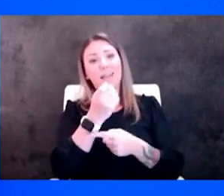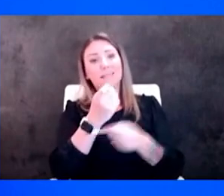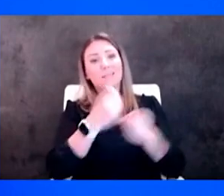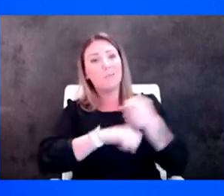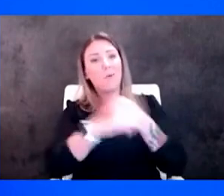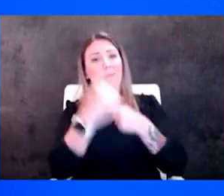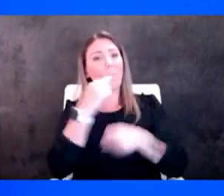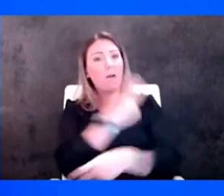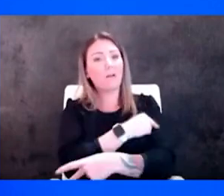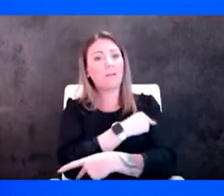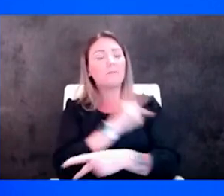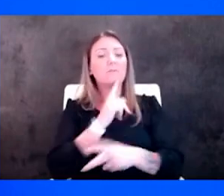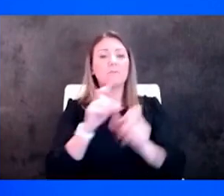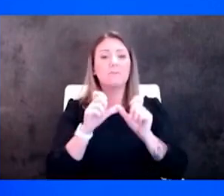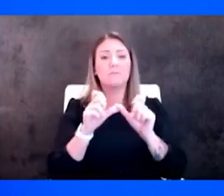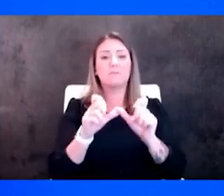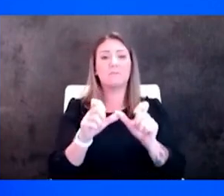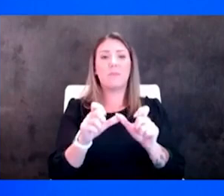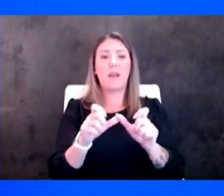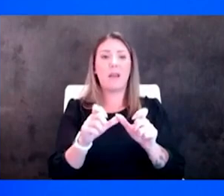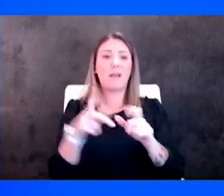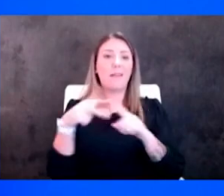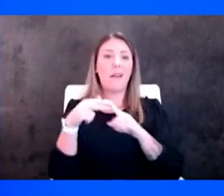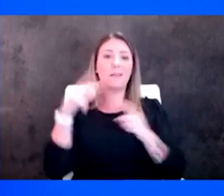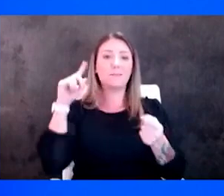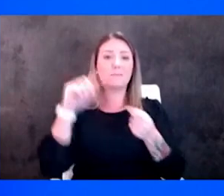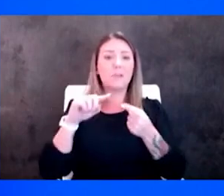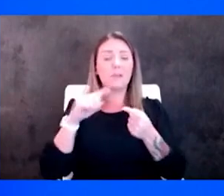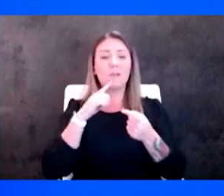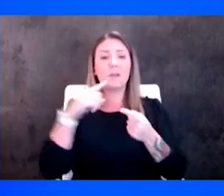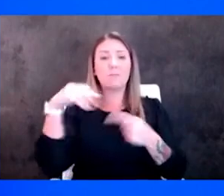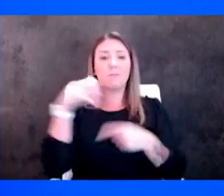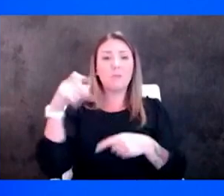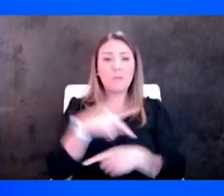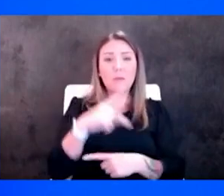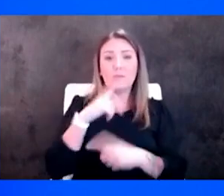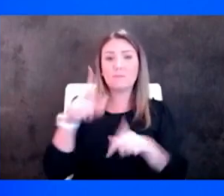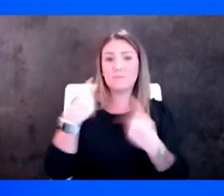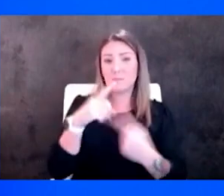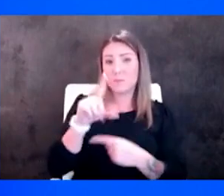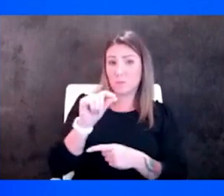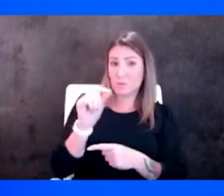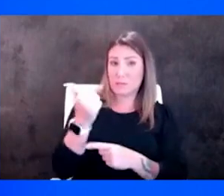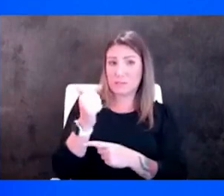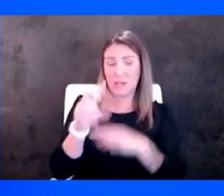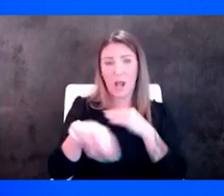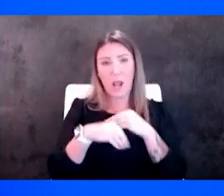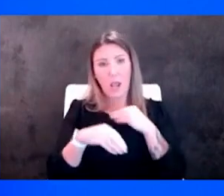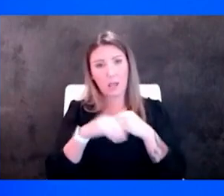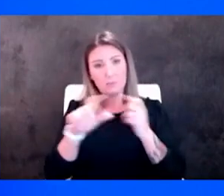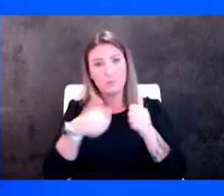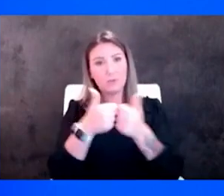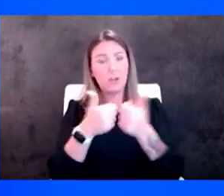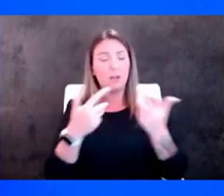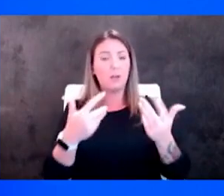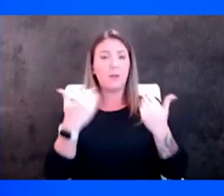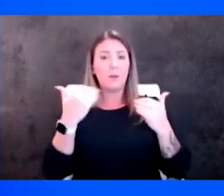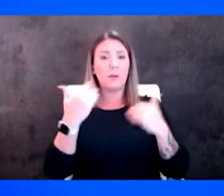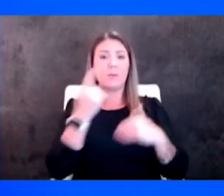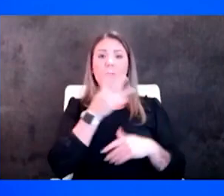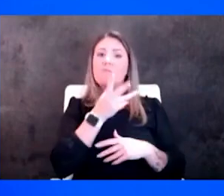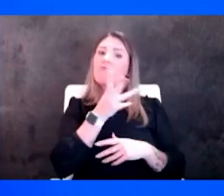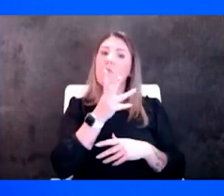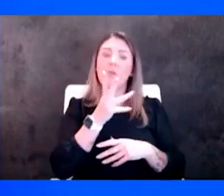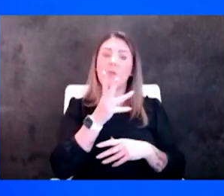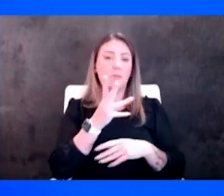continual cuts and reimbursement since 2010 that have just added to the challenges of the rural facilities you add